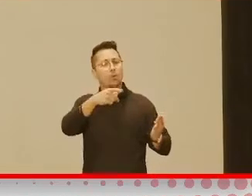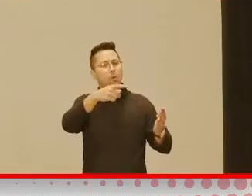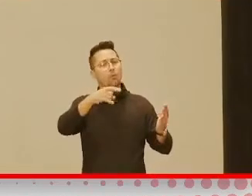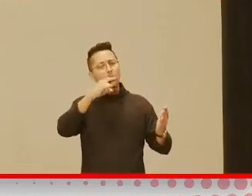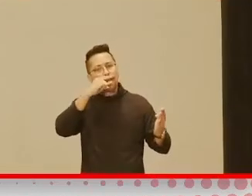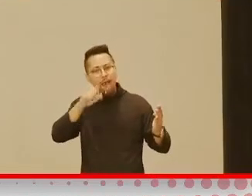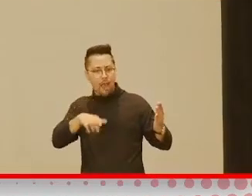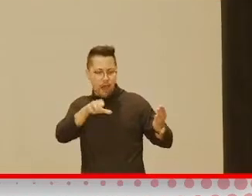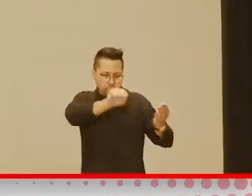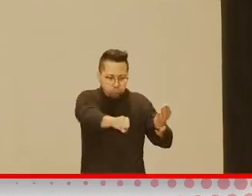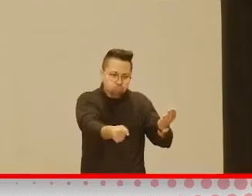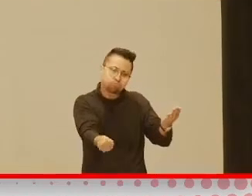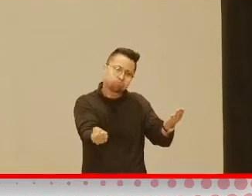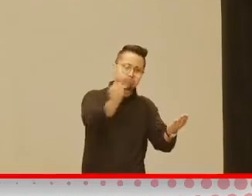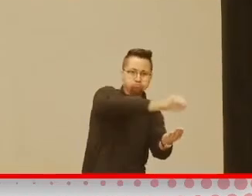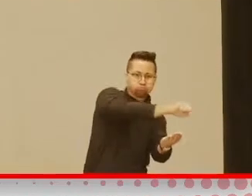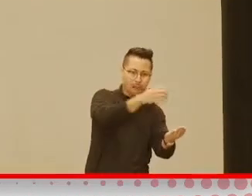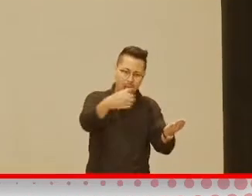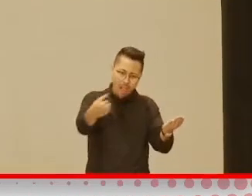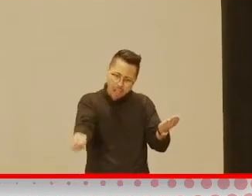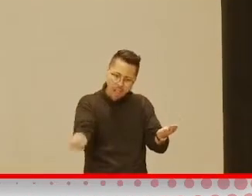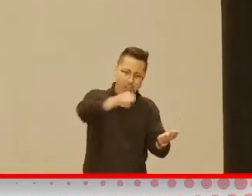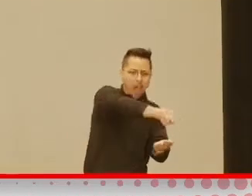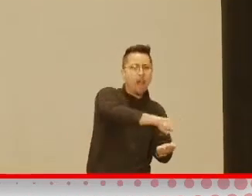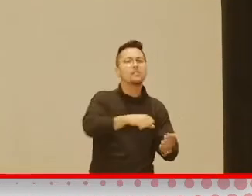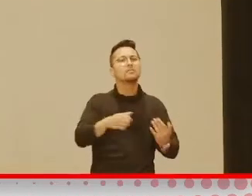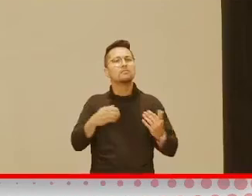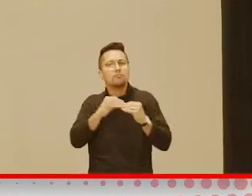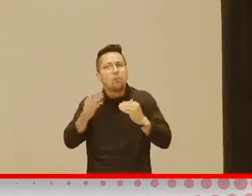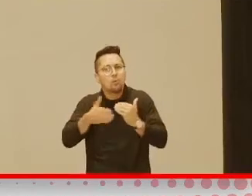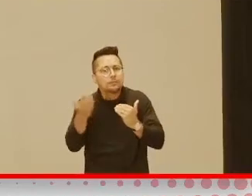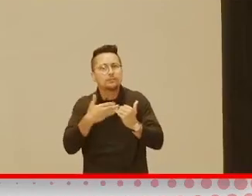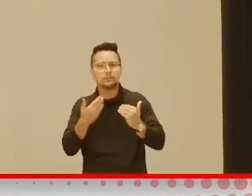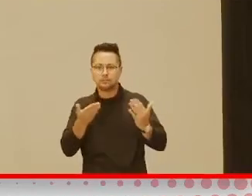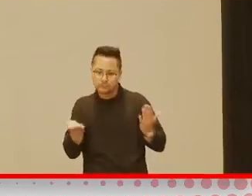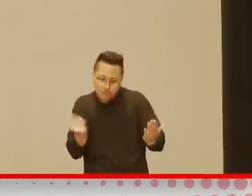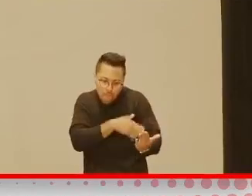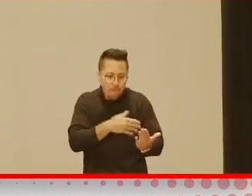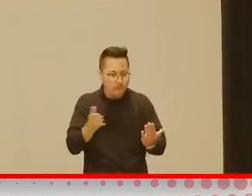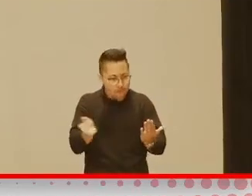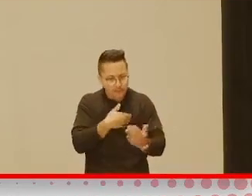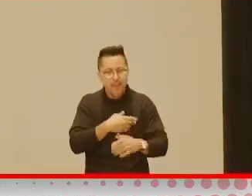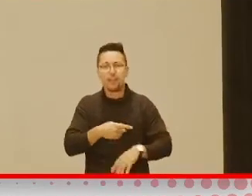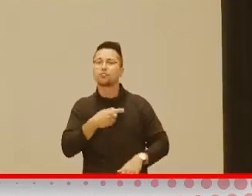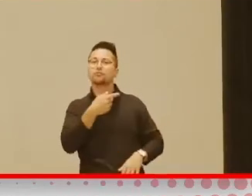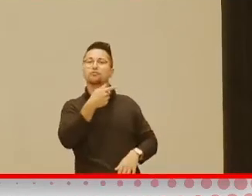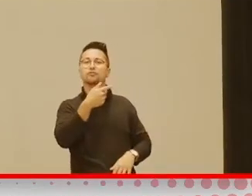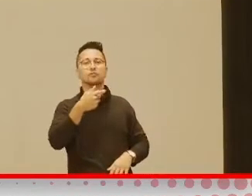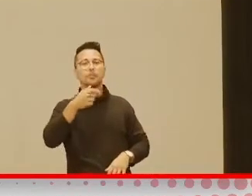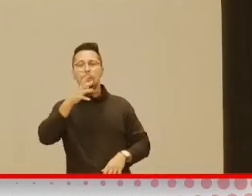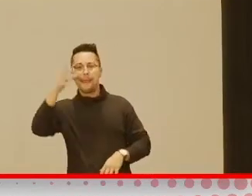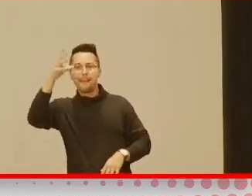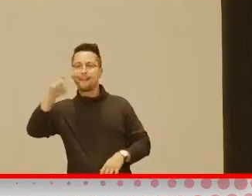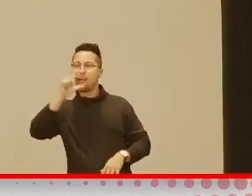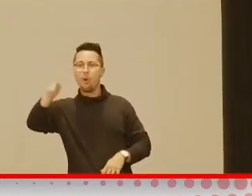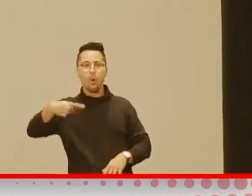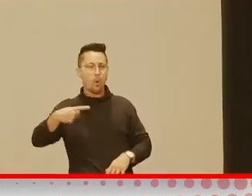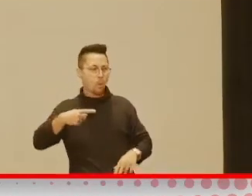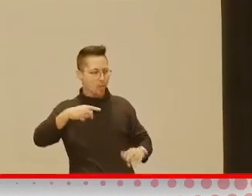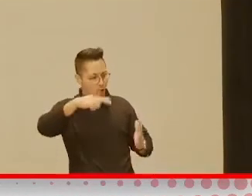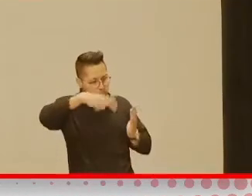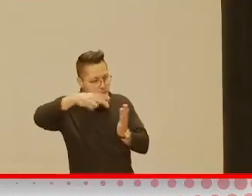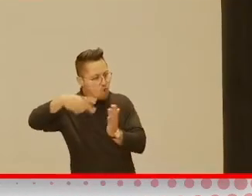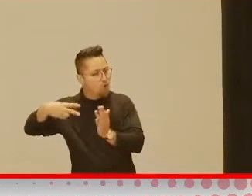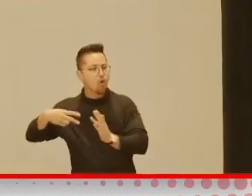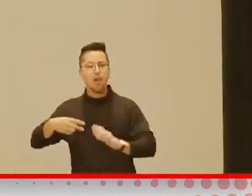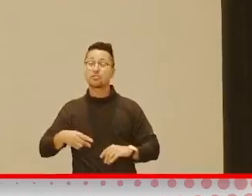So, you know, they can be engaged when you're reading that book and you're not just doing all the reading. You know, you can do hand over hand,